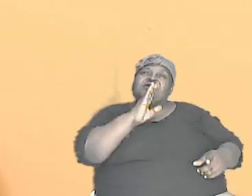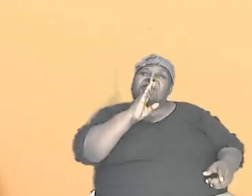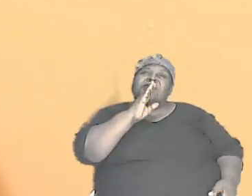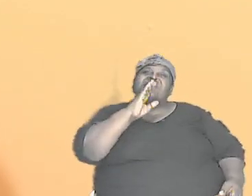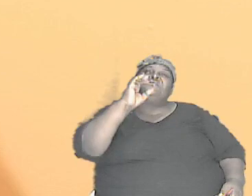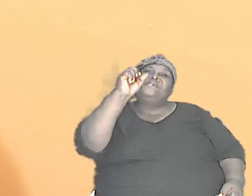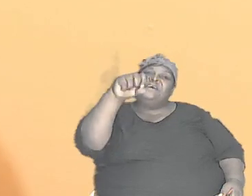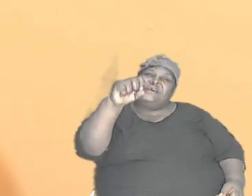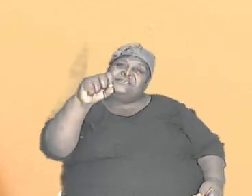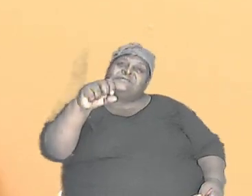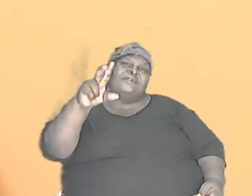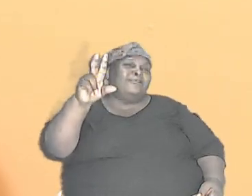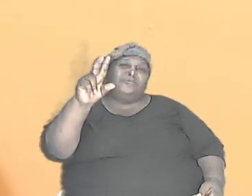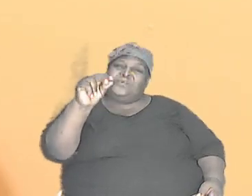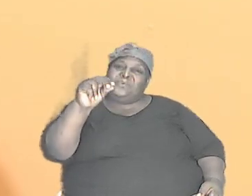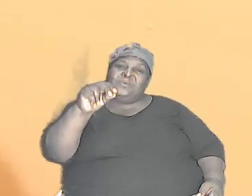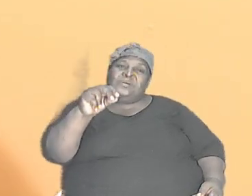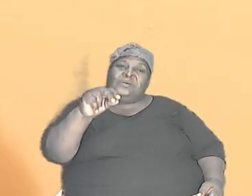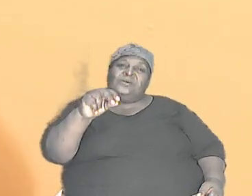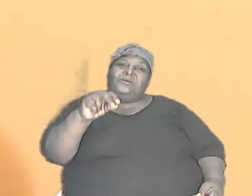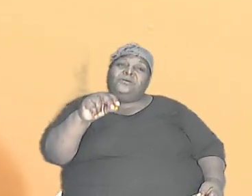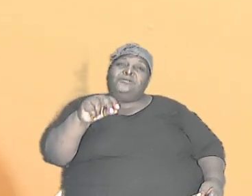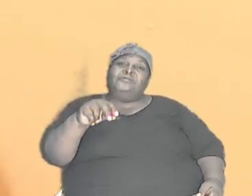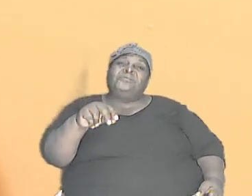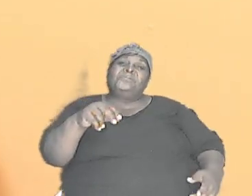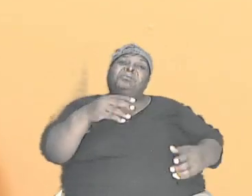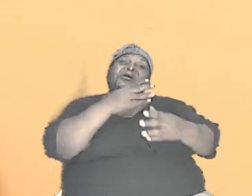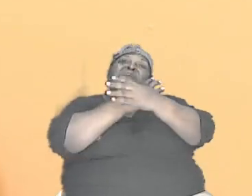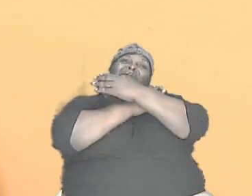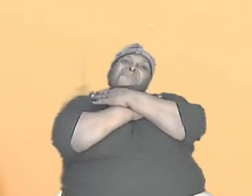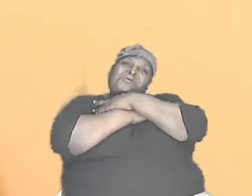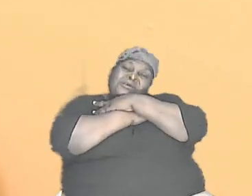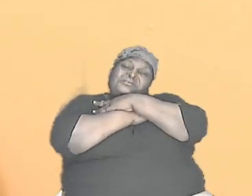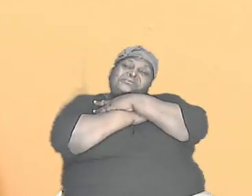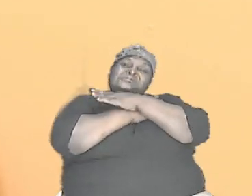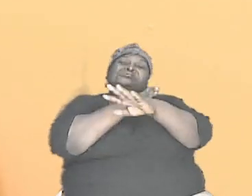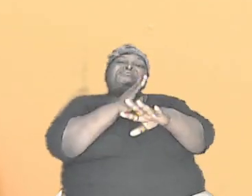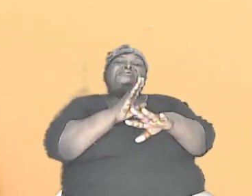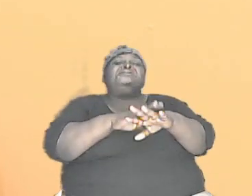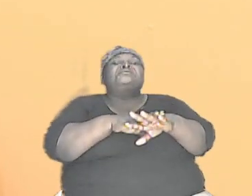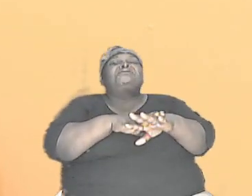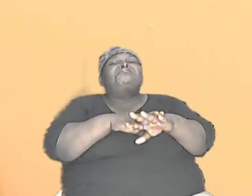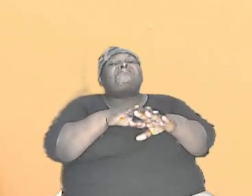can count on it. You can depend on it. You can rest assured in these words.